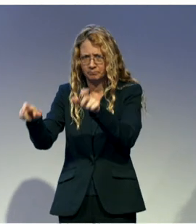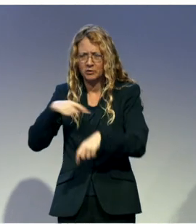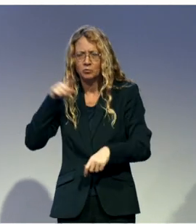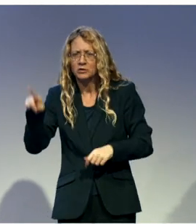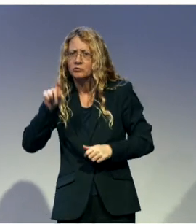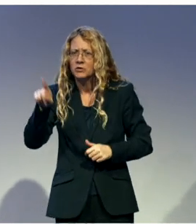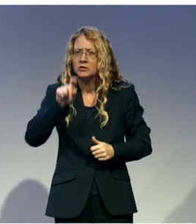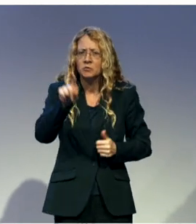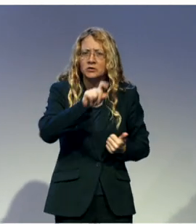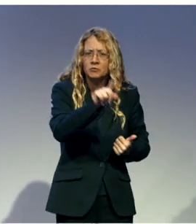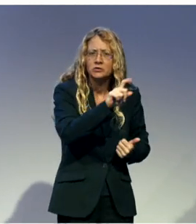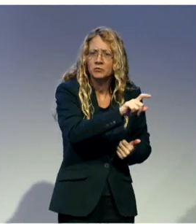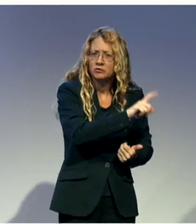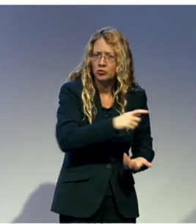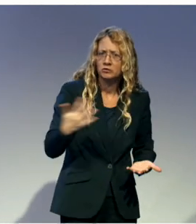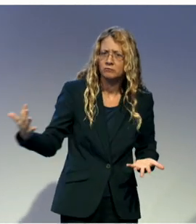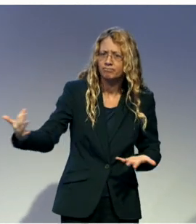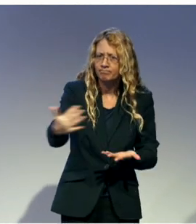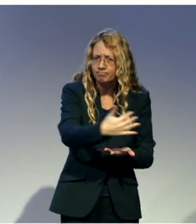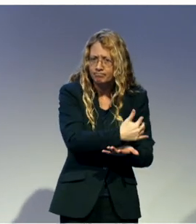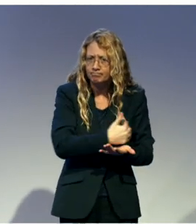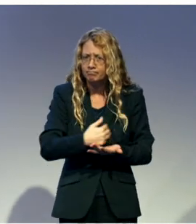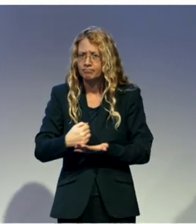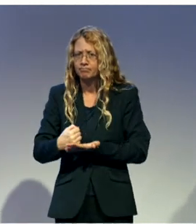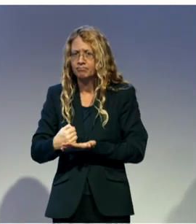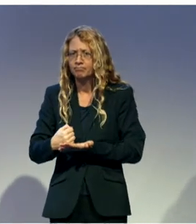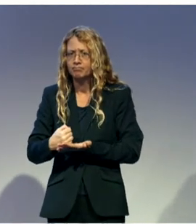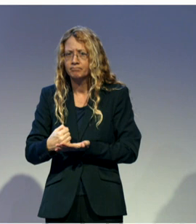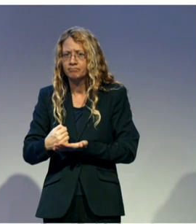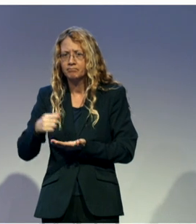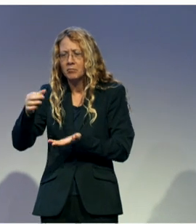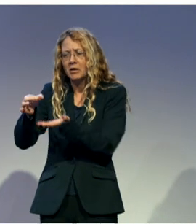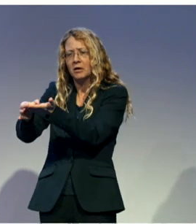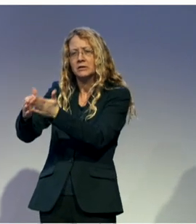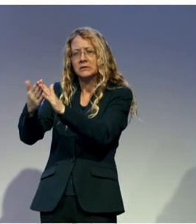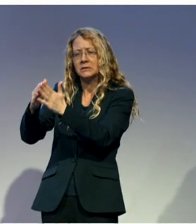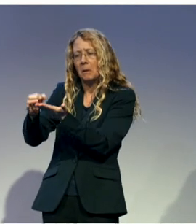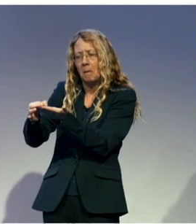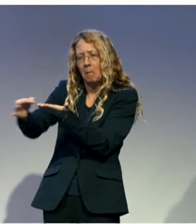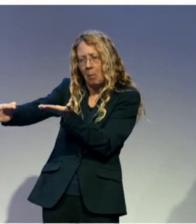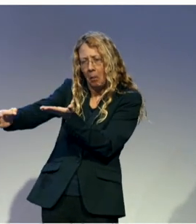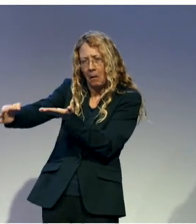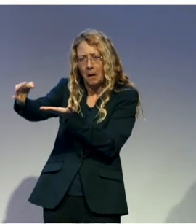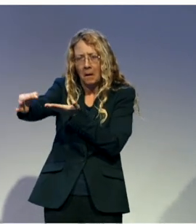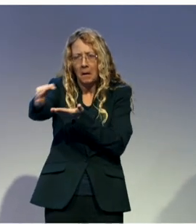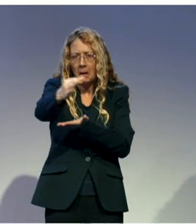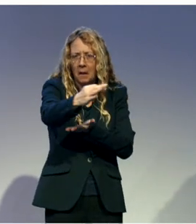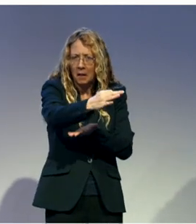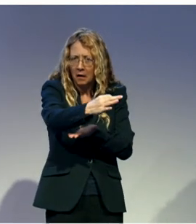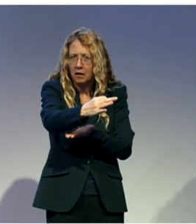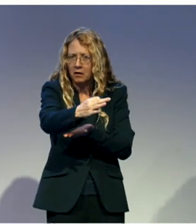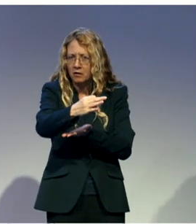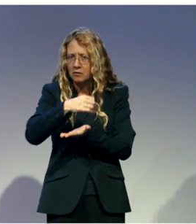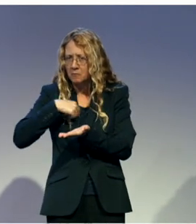council, we have villages, then we have traditional authorities, then we have